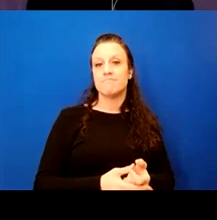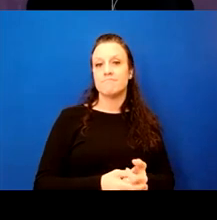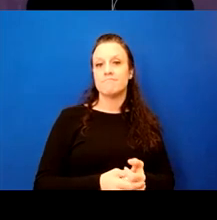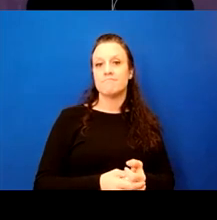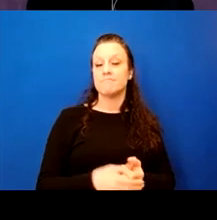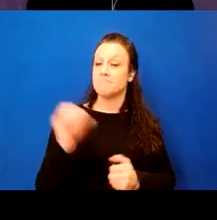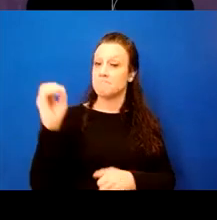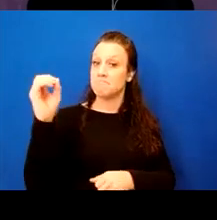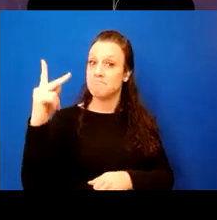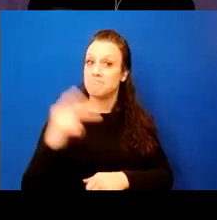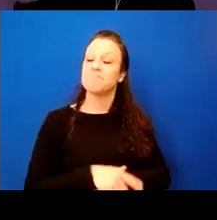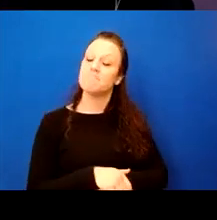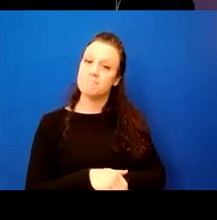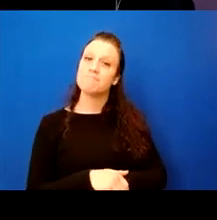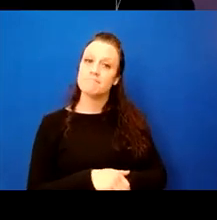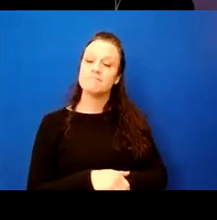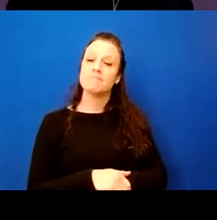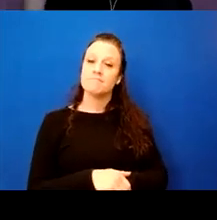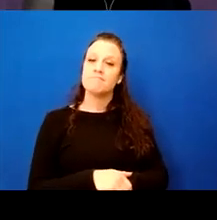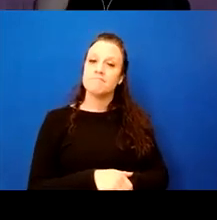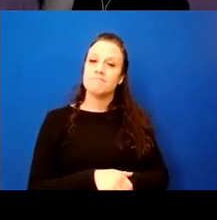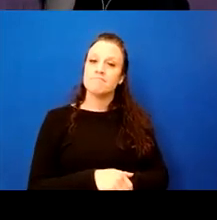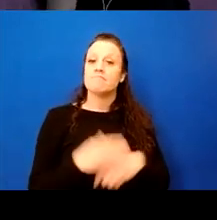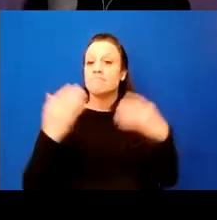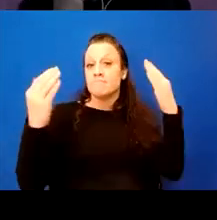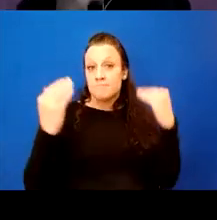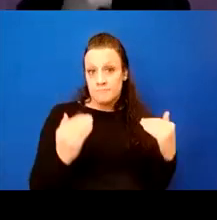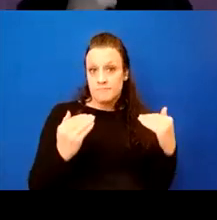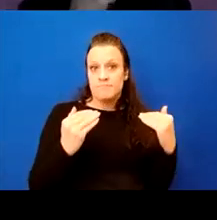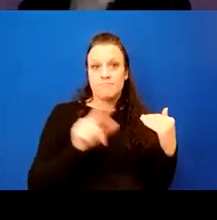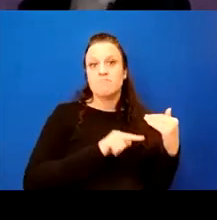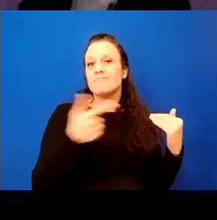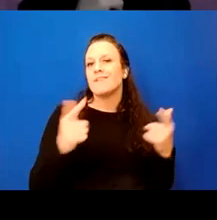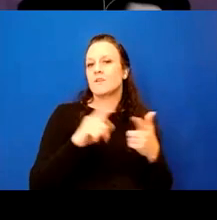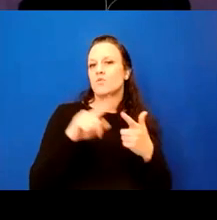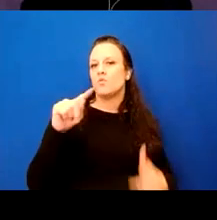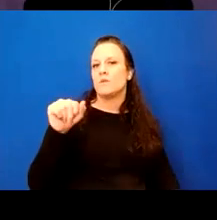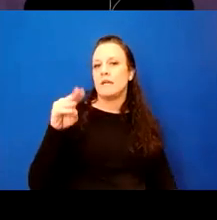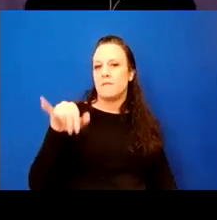Okay. Um, the next question I will send over to Tammy.